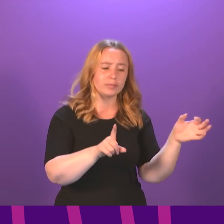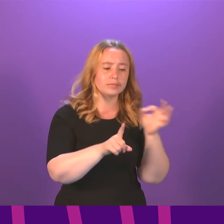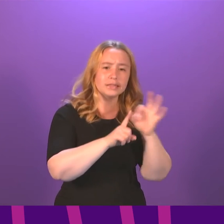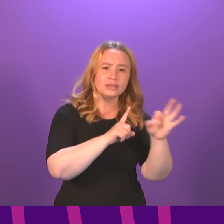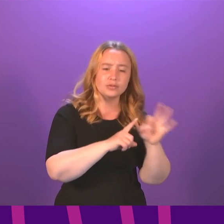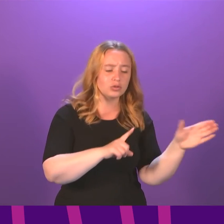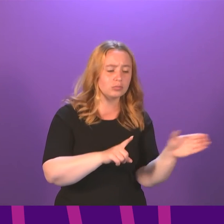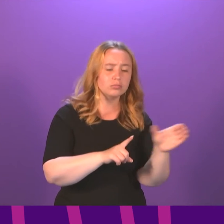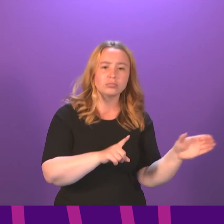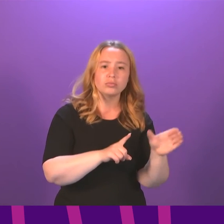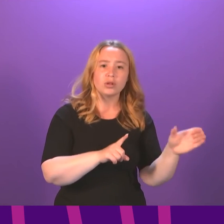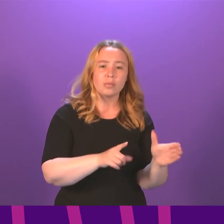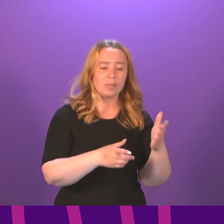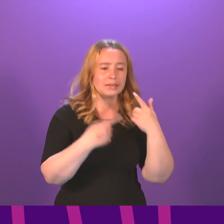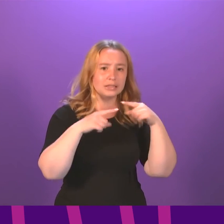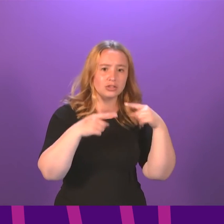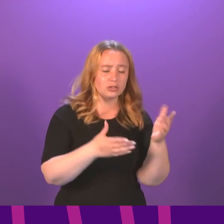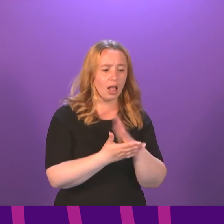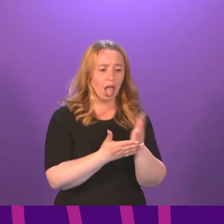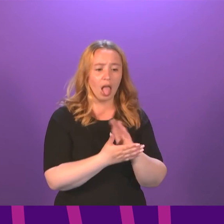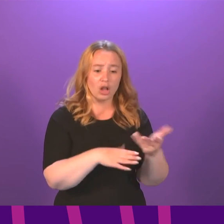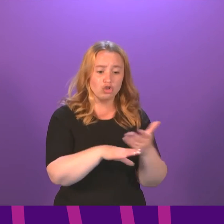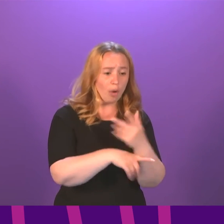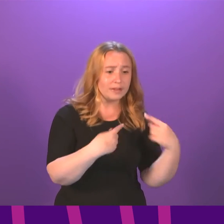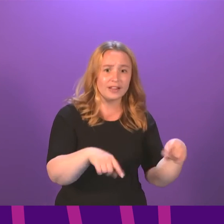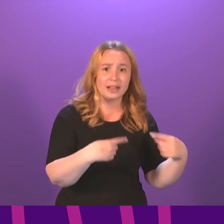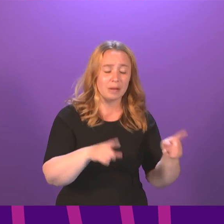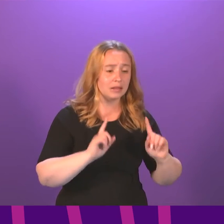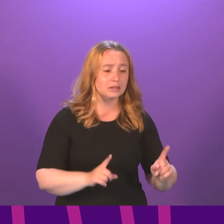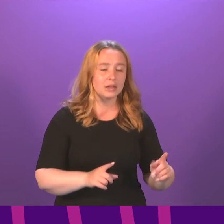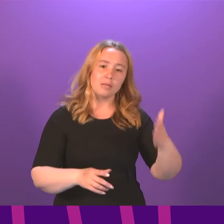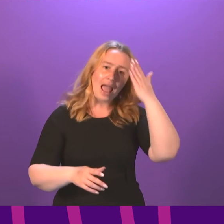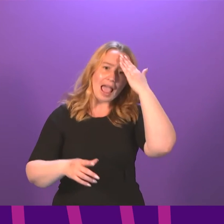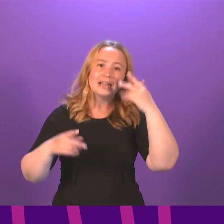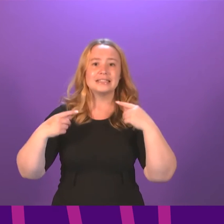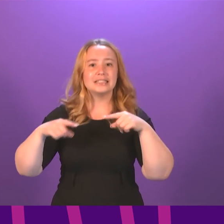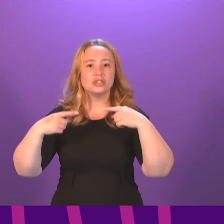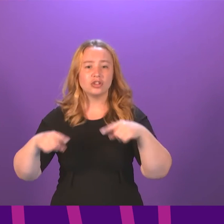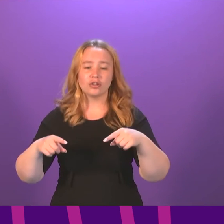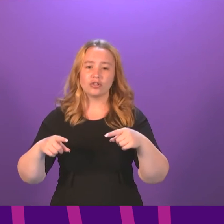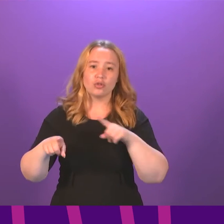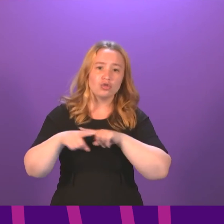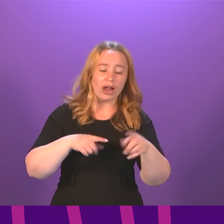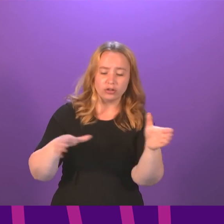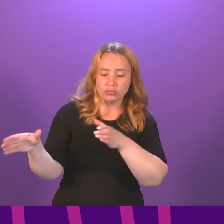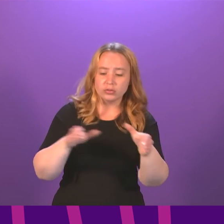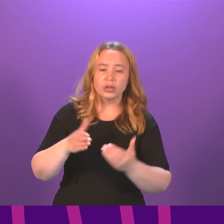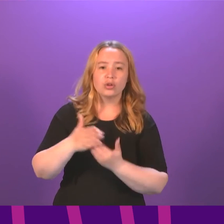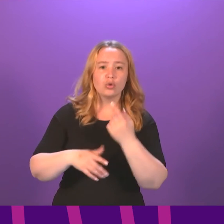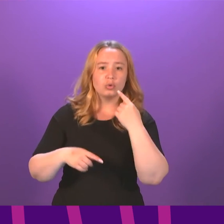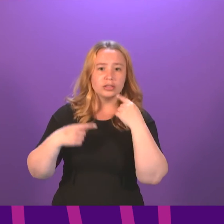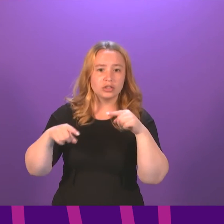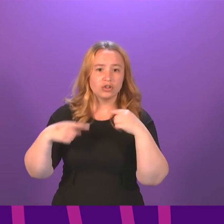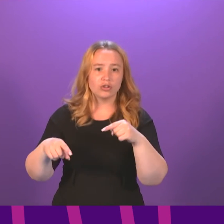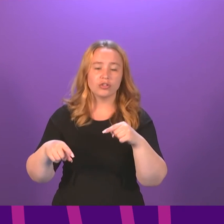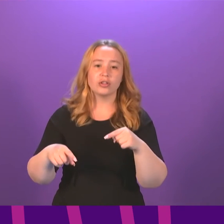uncertainty for teachers, it causes problems for headteachers trying to fill posts and disruption to classes. Rural schools like the